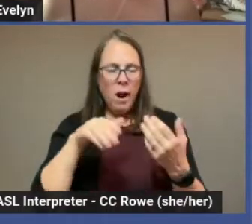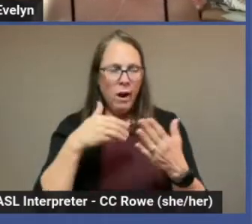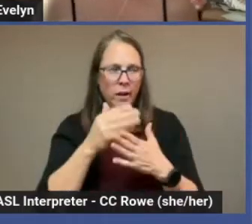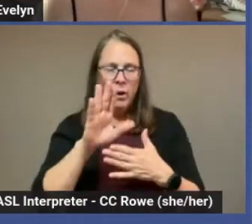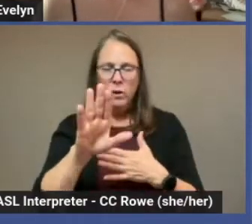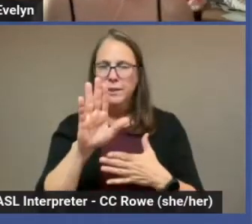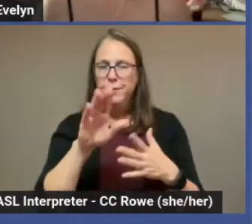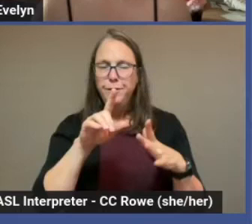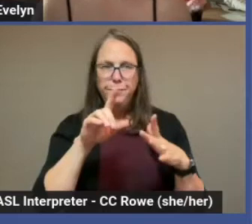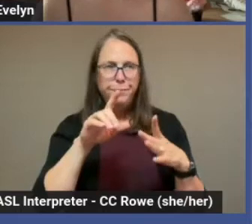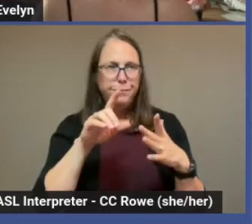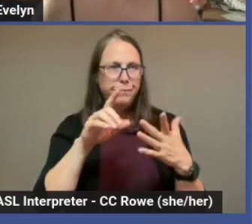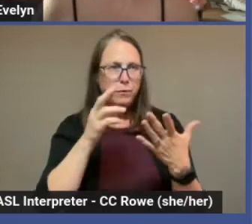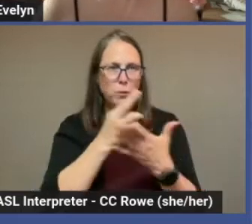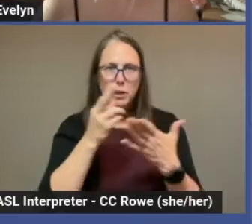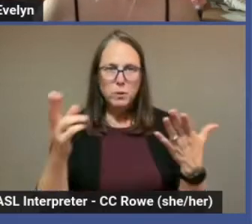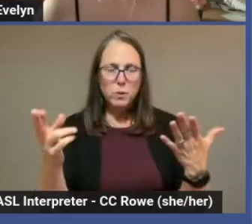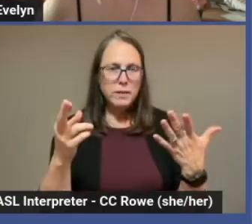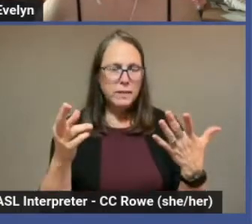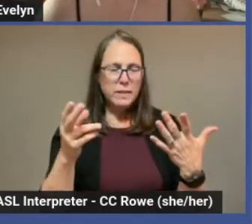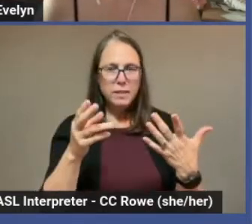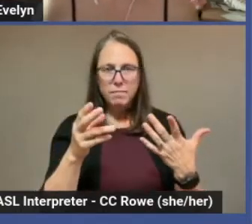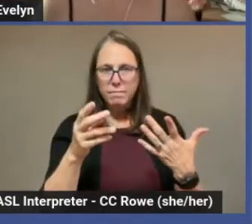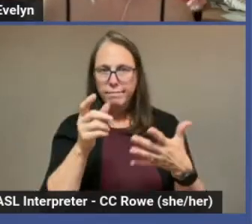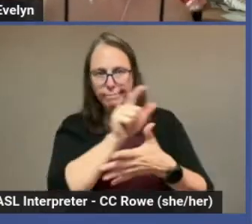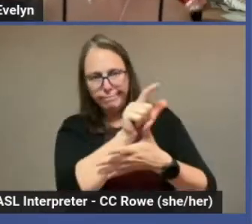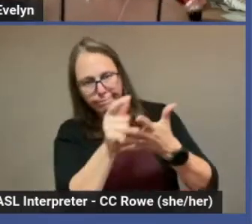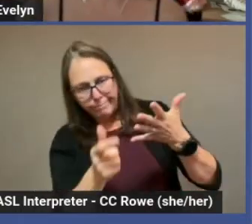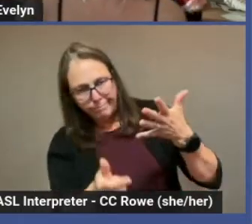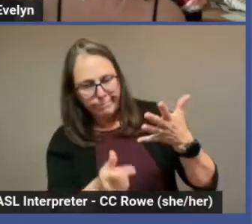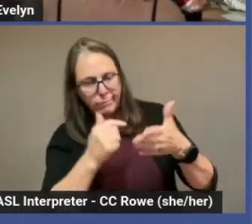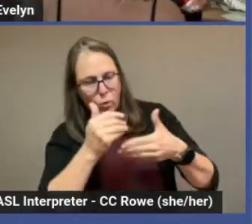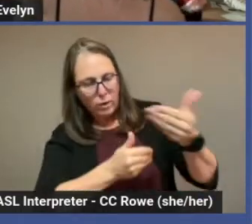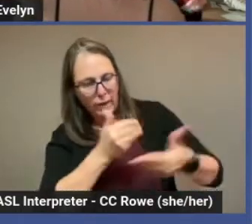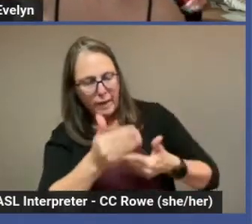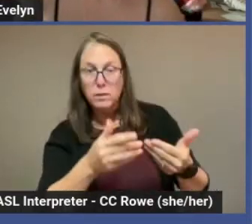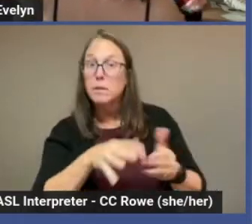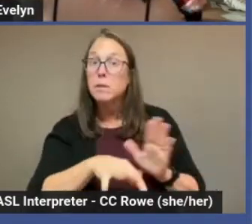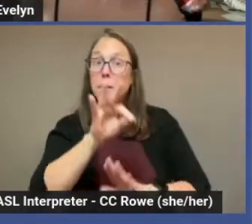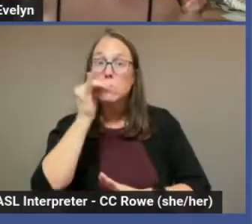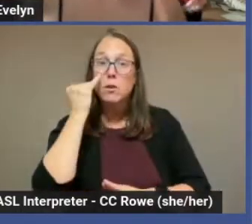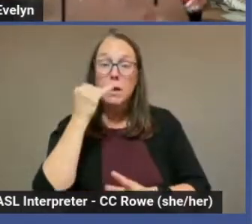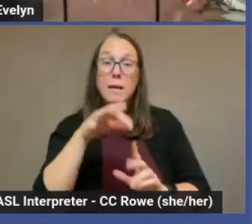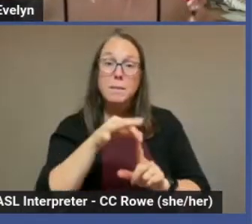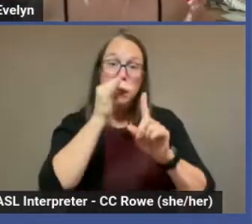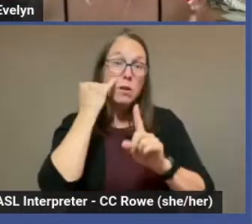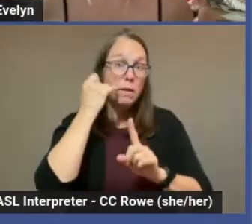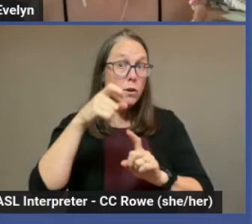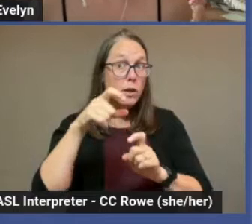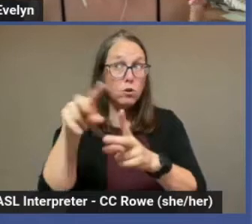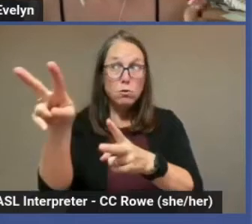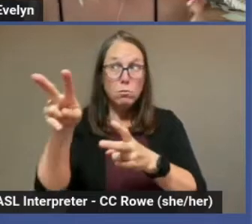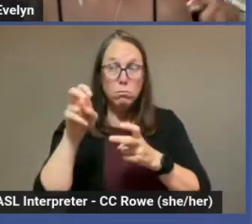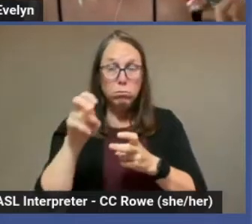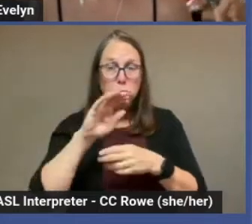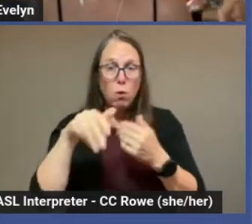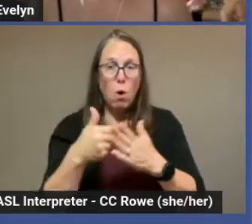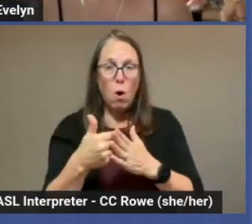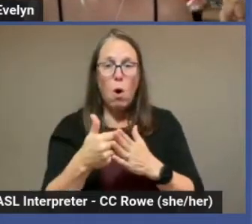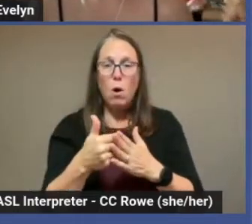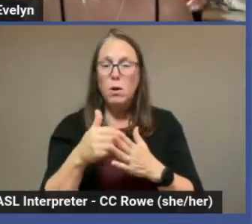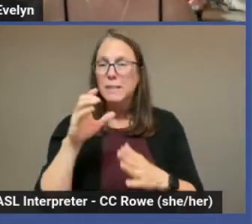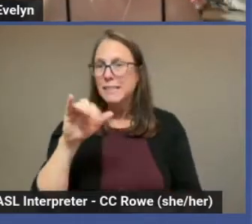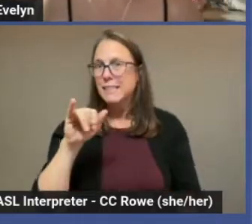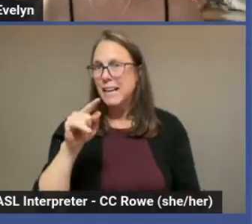straight, particularly if you're having to do citations for something you're pulling together. It also is an additional backup to